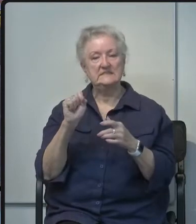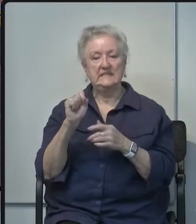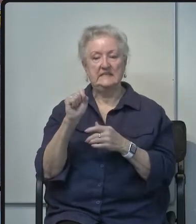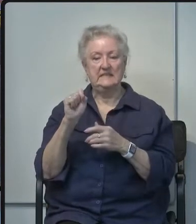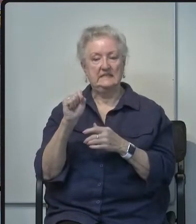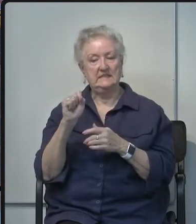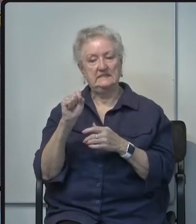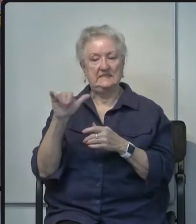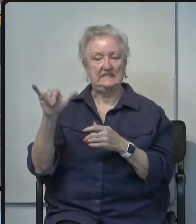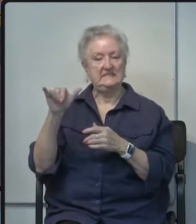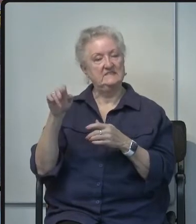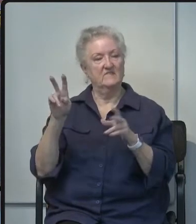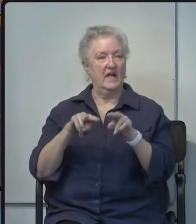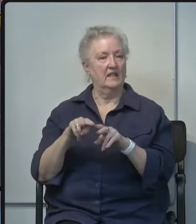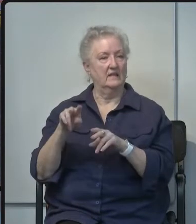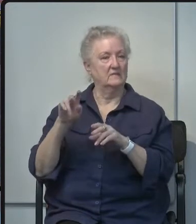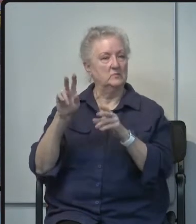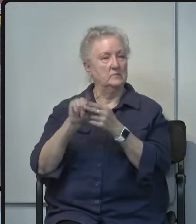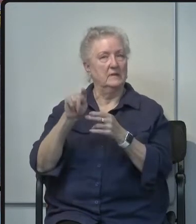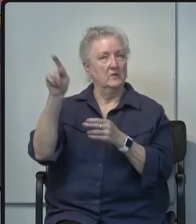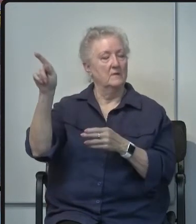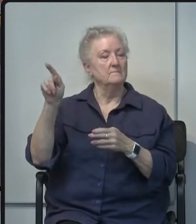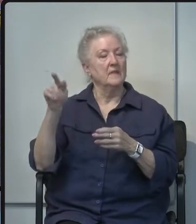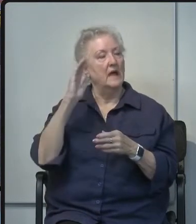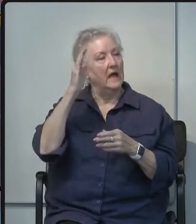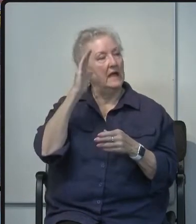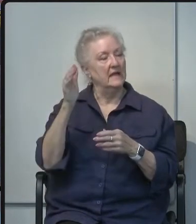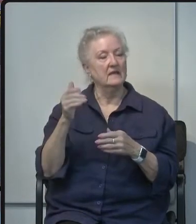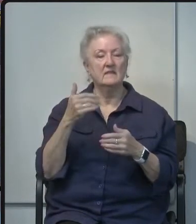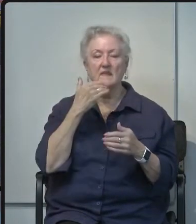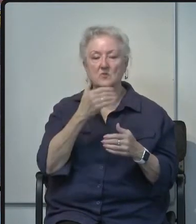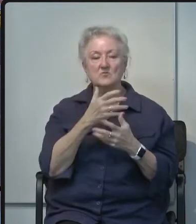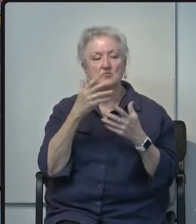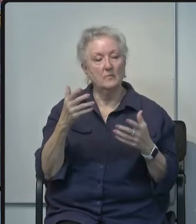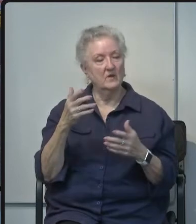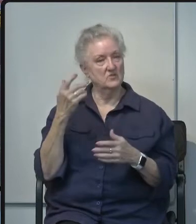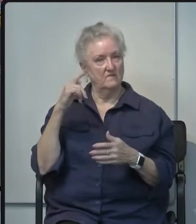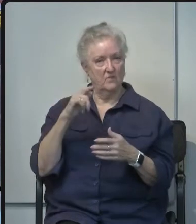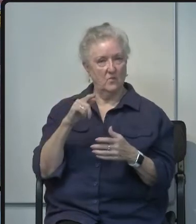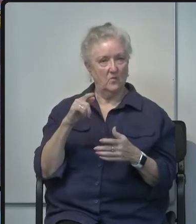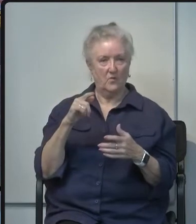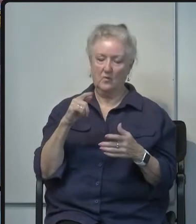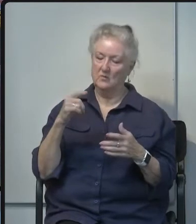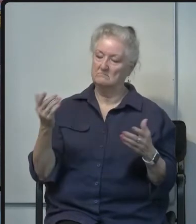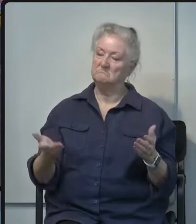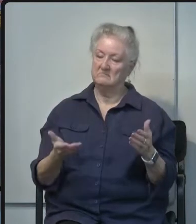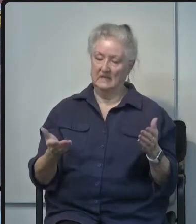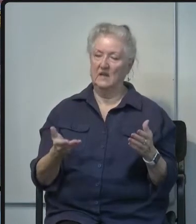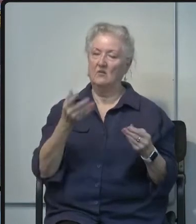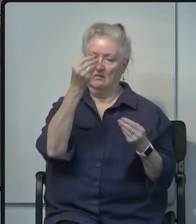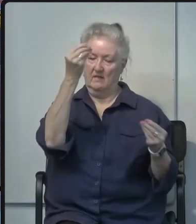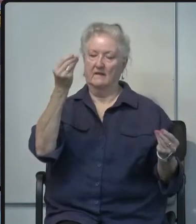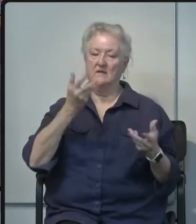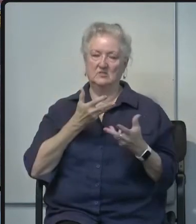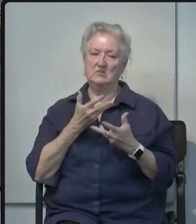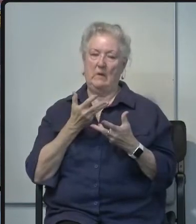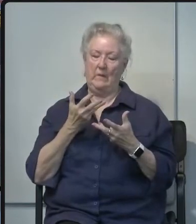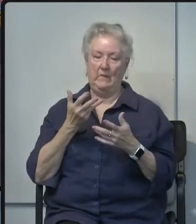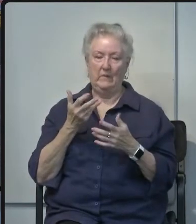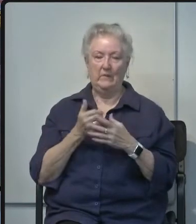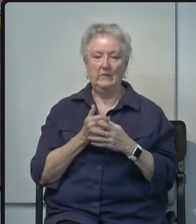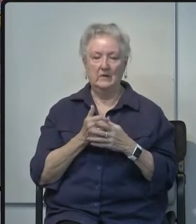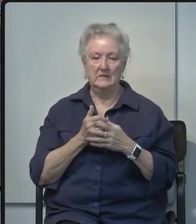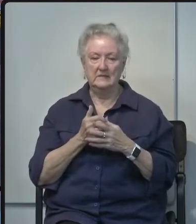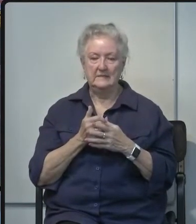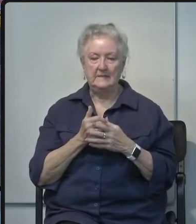hi everyone thank you so much for um being here and letting us know about this um